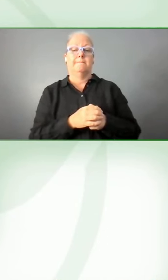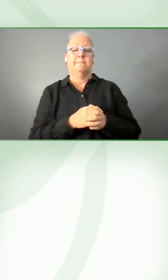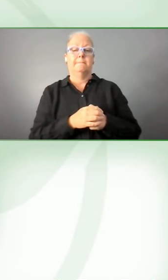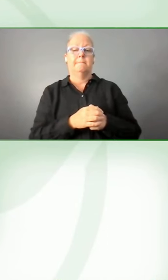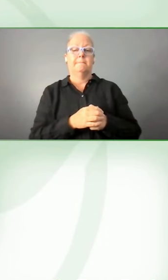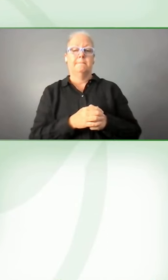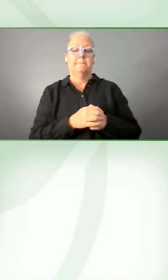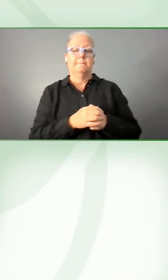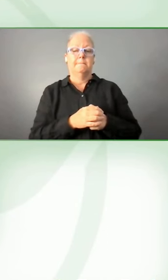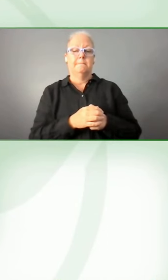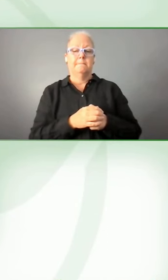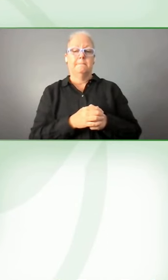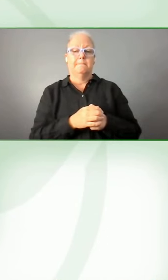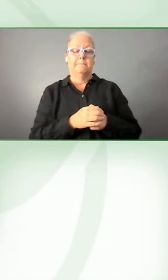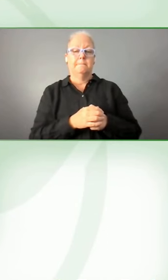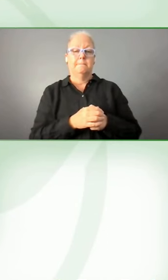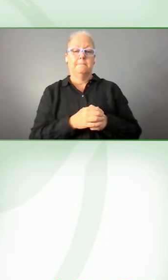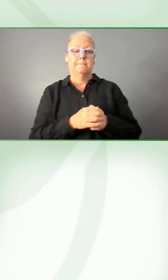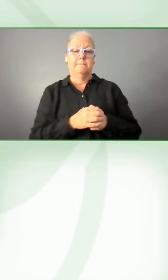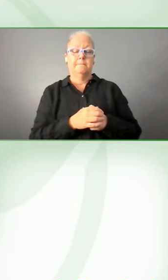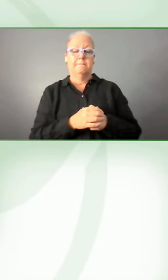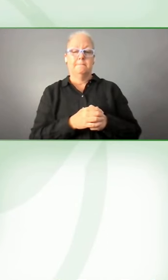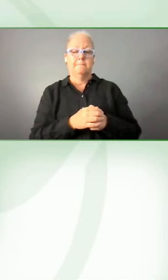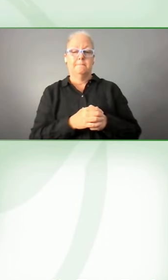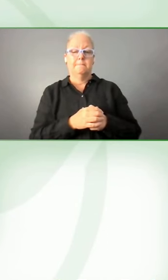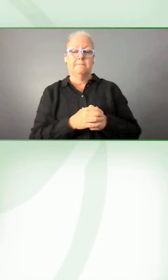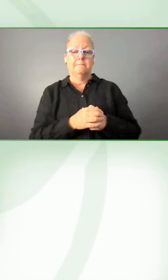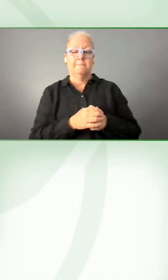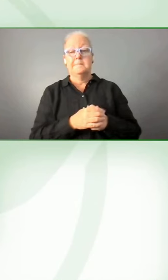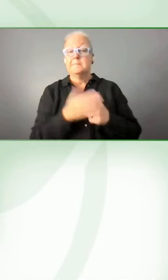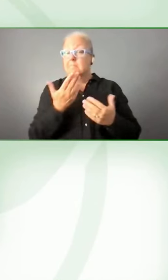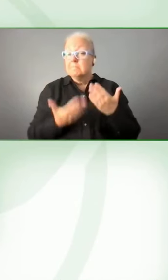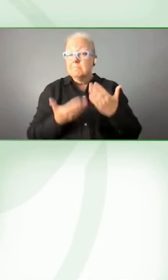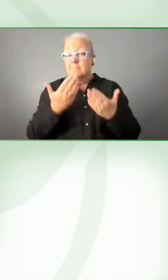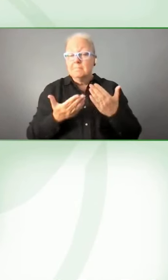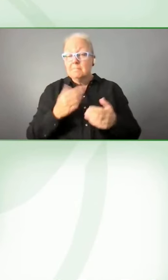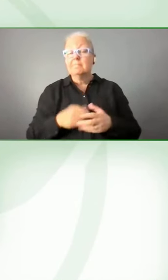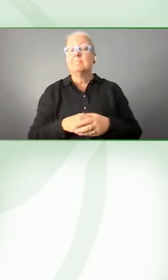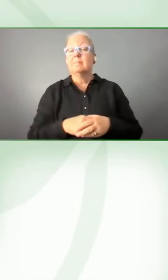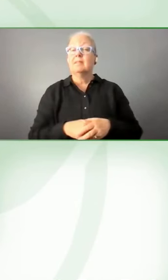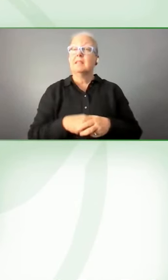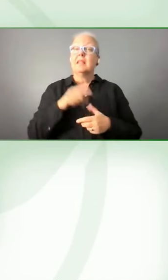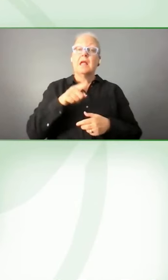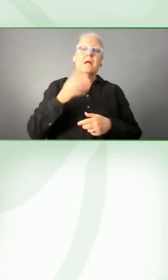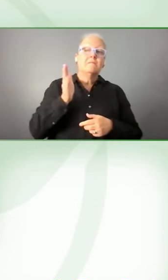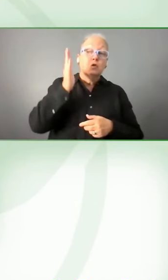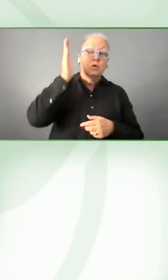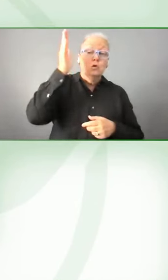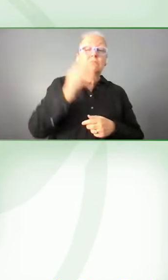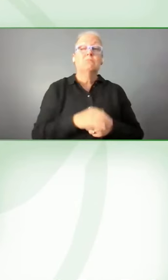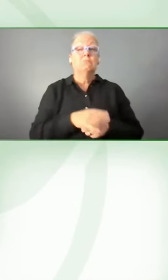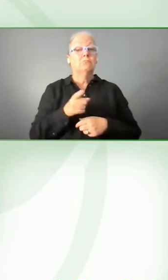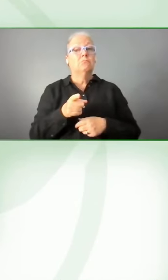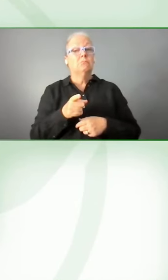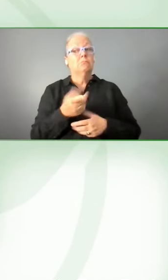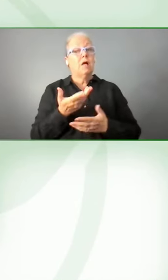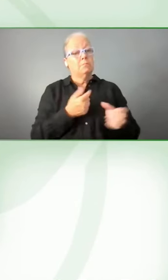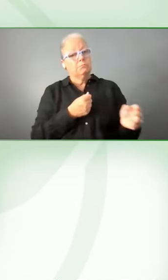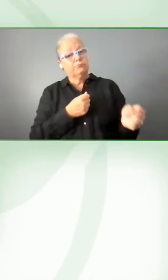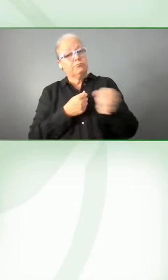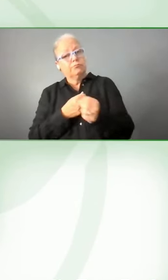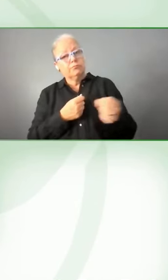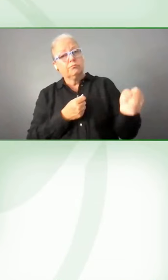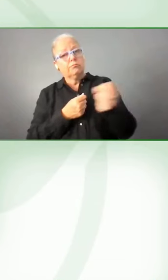can be also a source of employment for persons with intellectual disabilities? Because, uh, easy